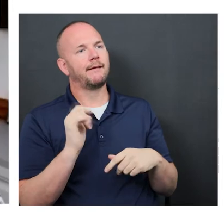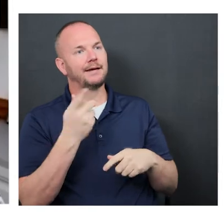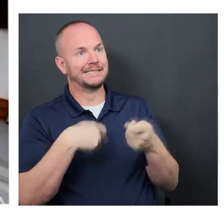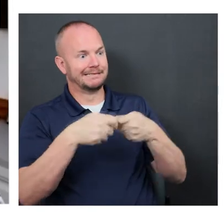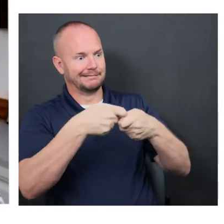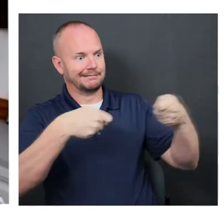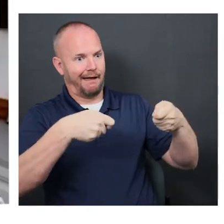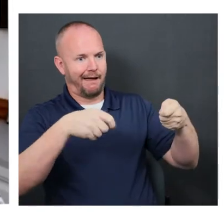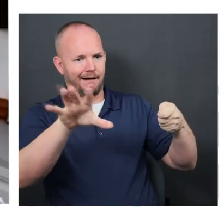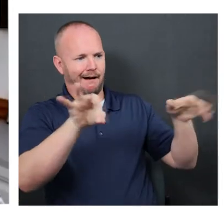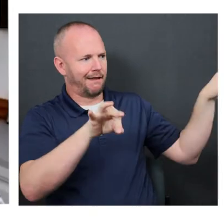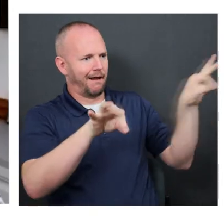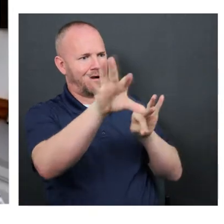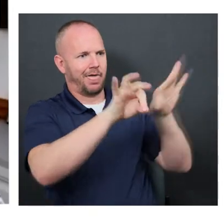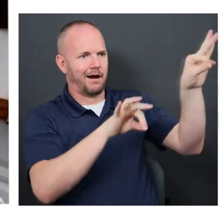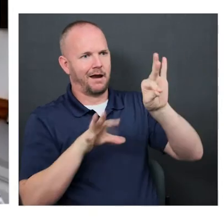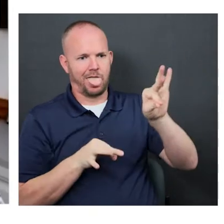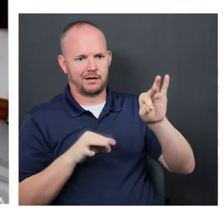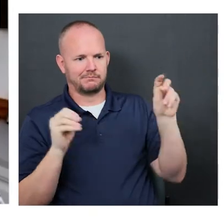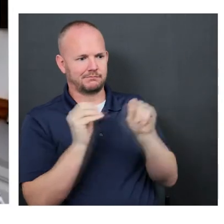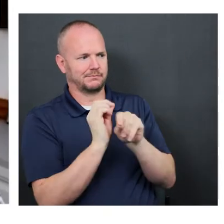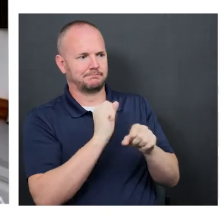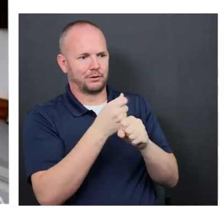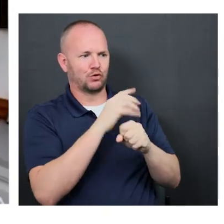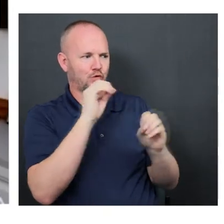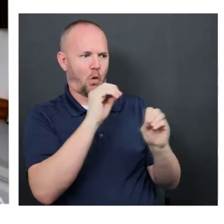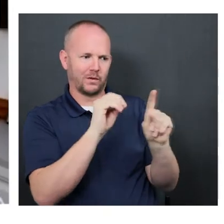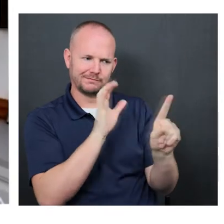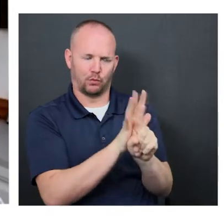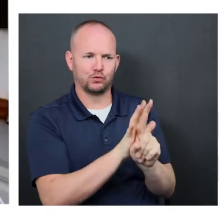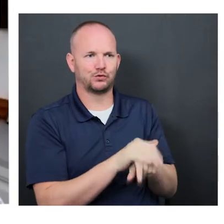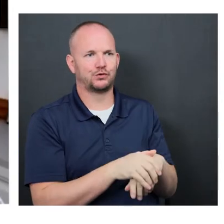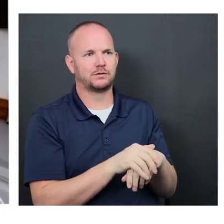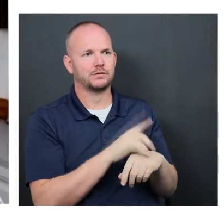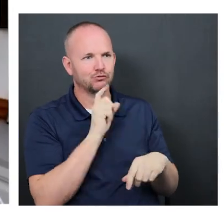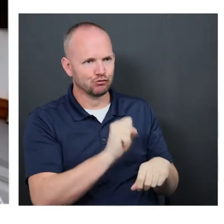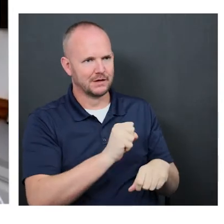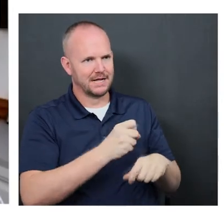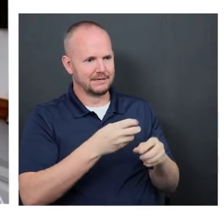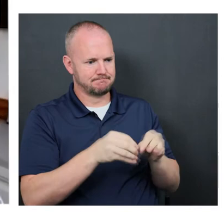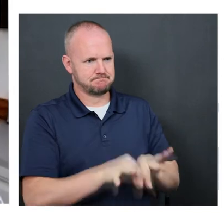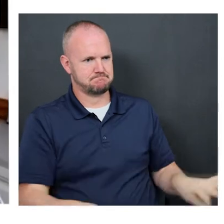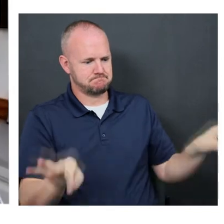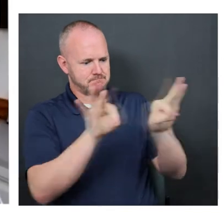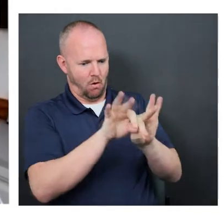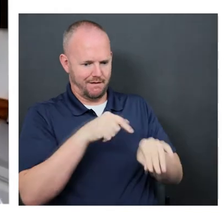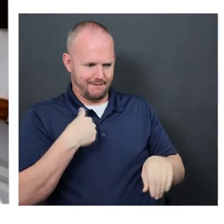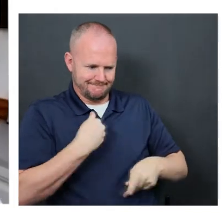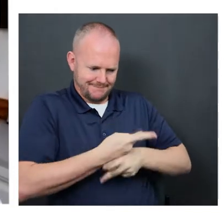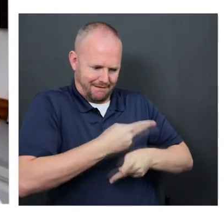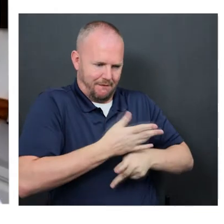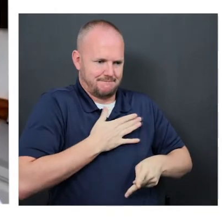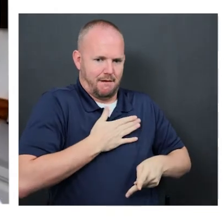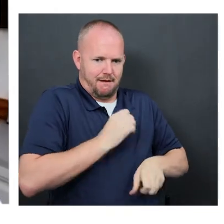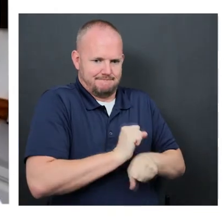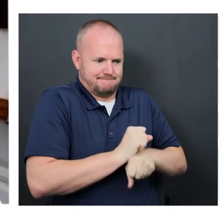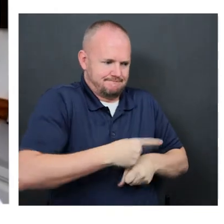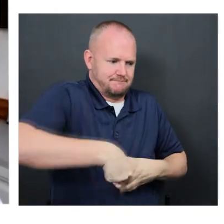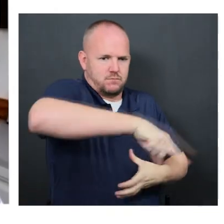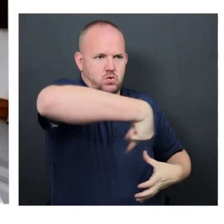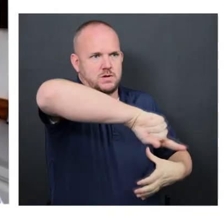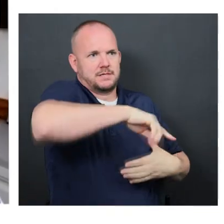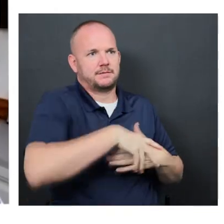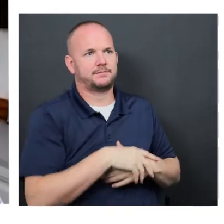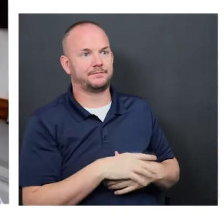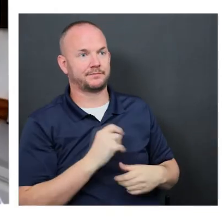tying everything up for us, making sure that we have nothing exposed when we went in. They took such care of my interpreters because they were